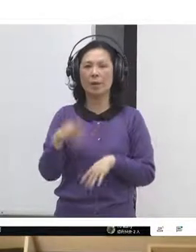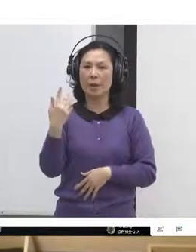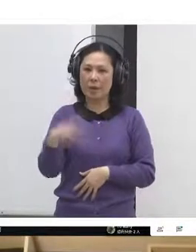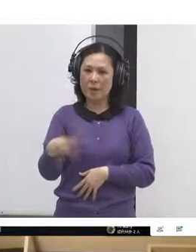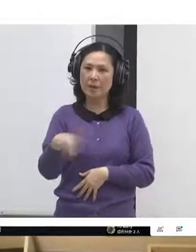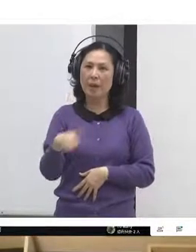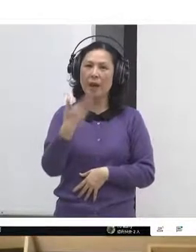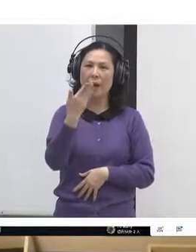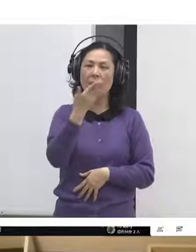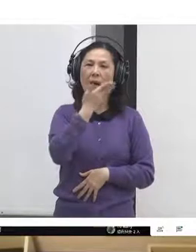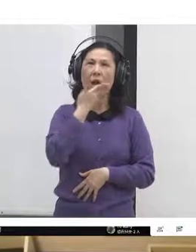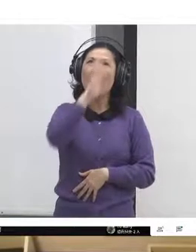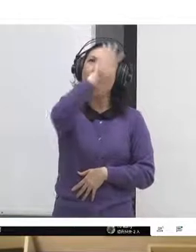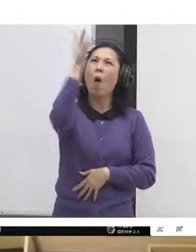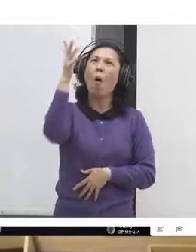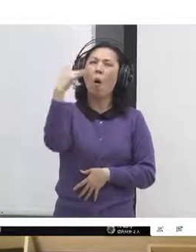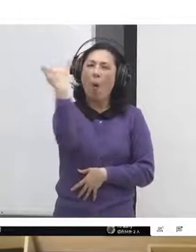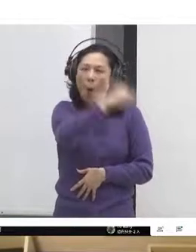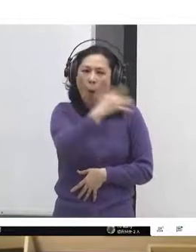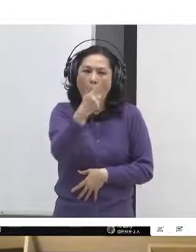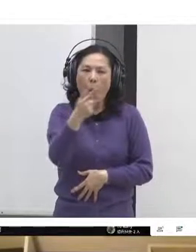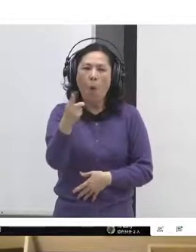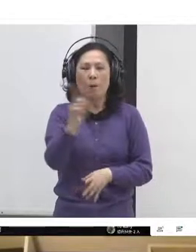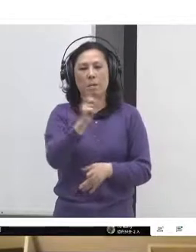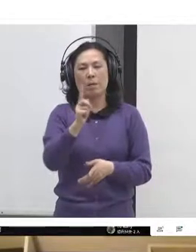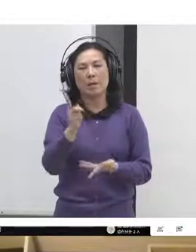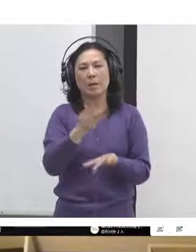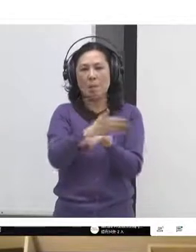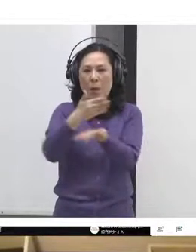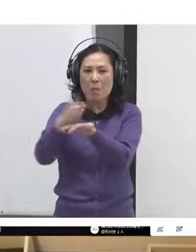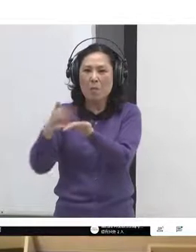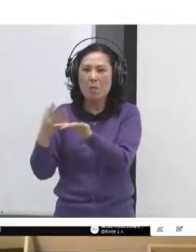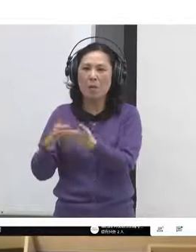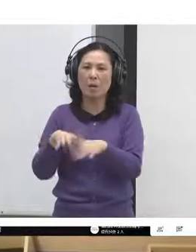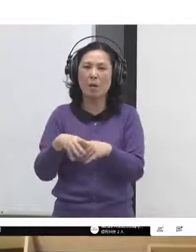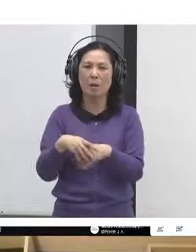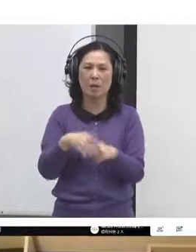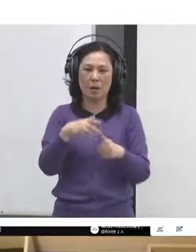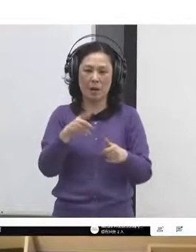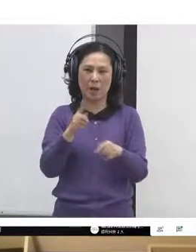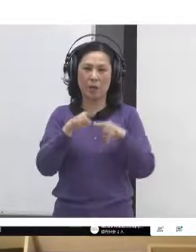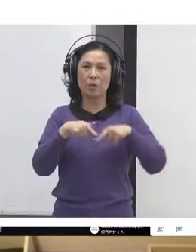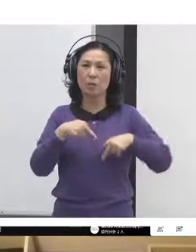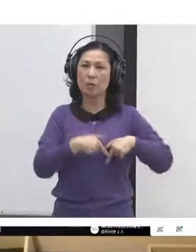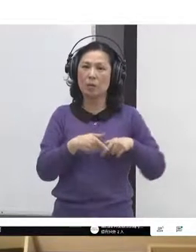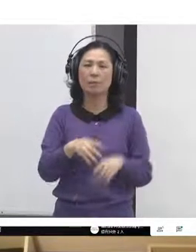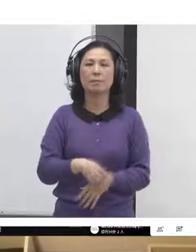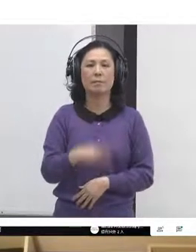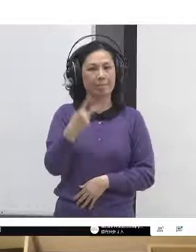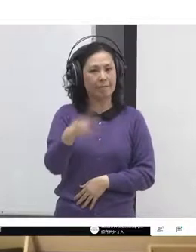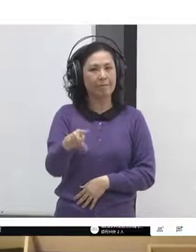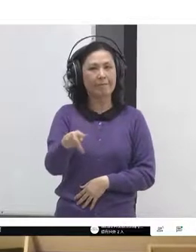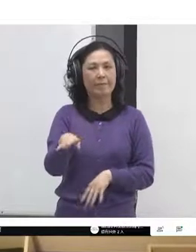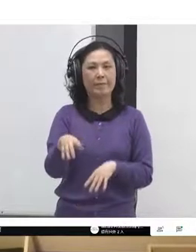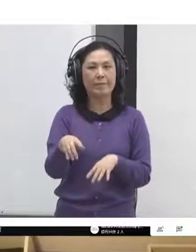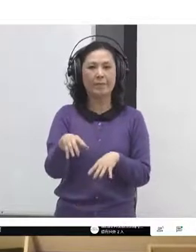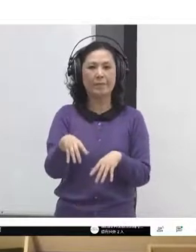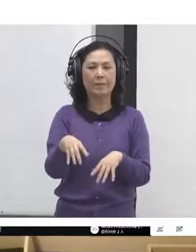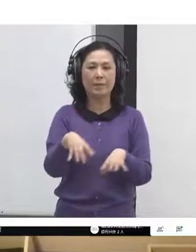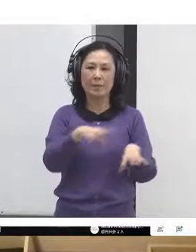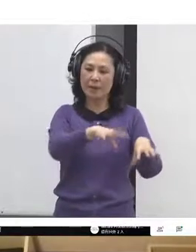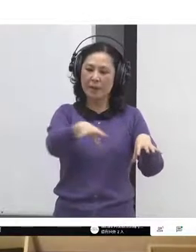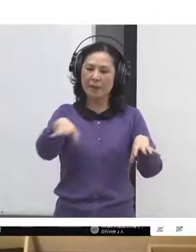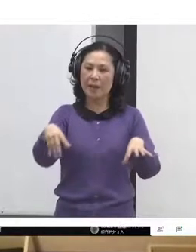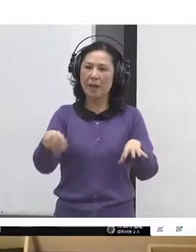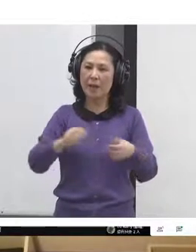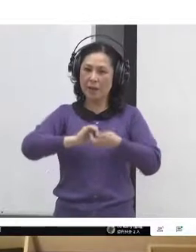range of processes that facilitators might use in terms of making their decisions and facilitating that process in their